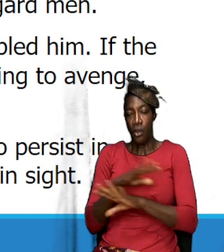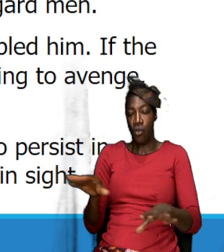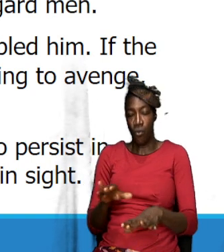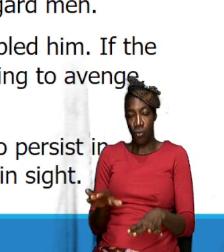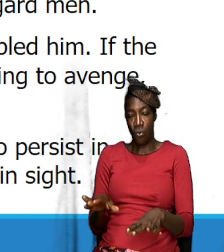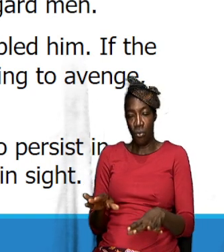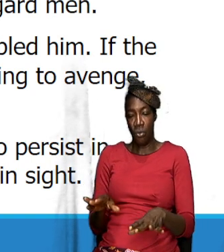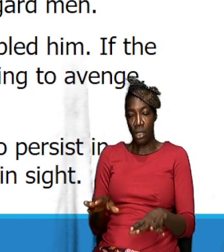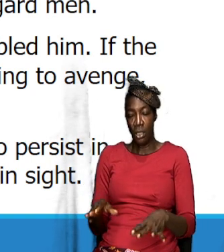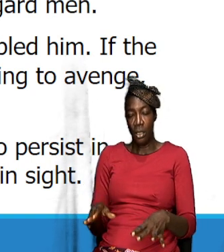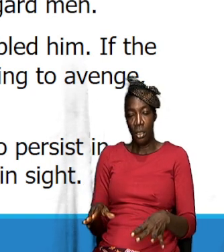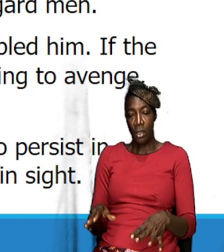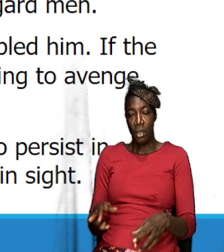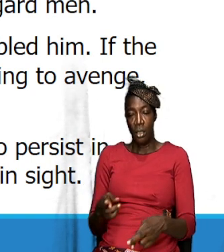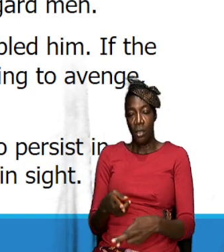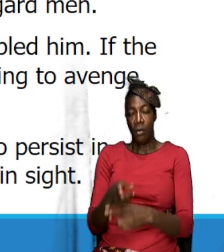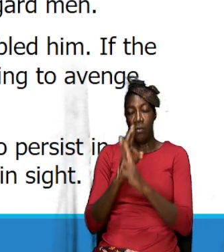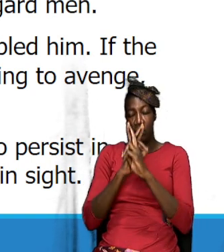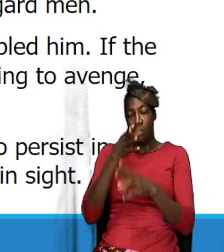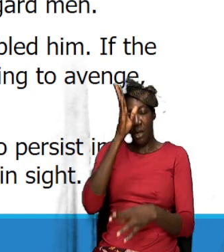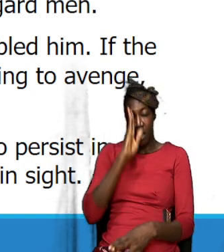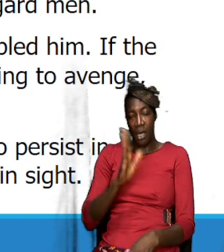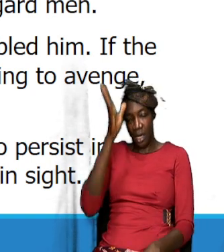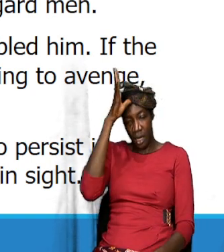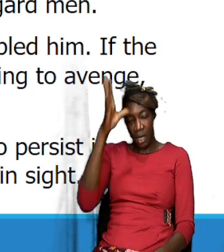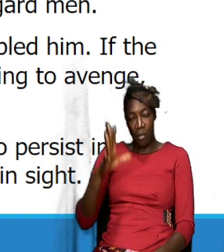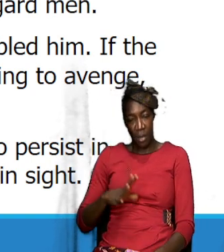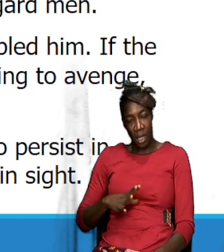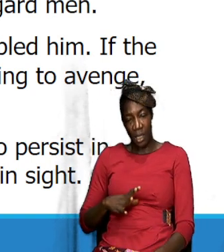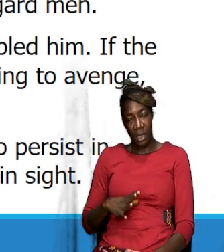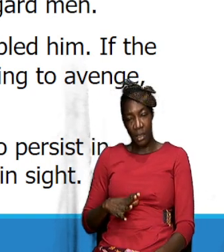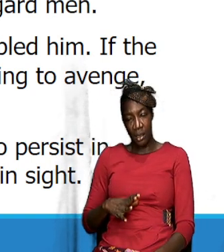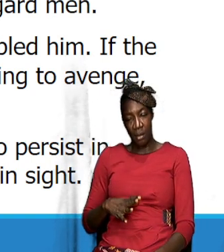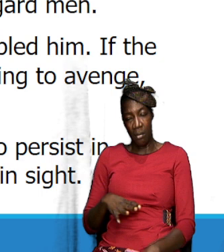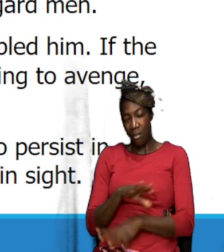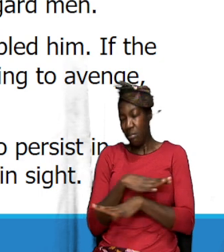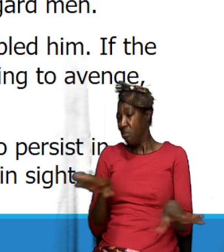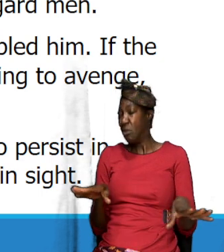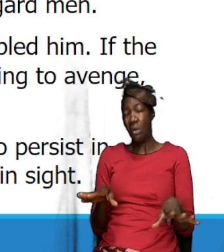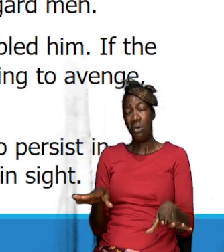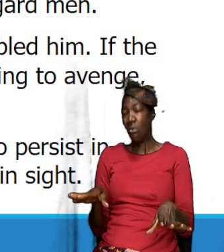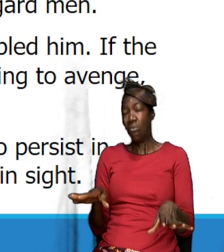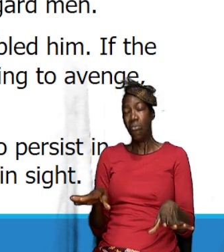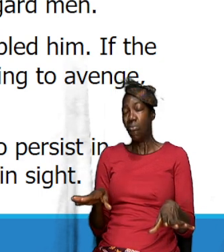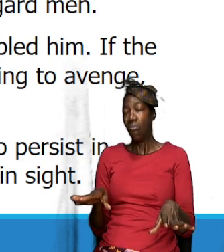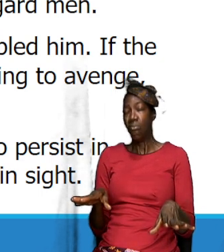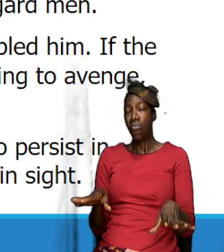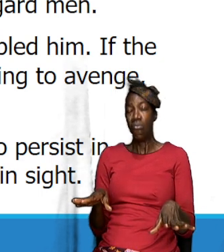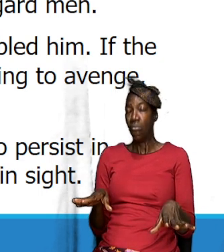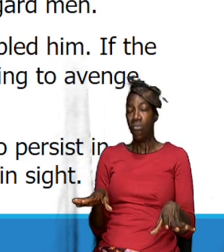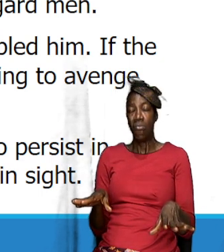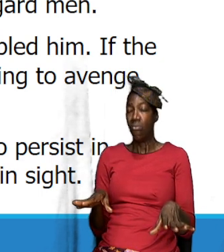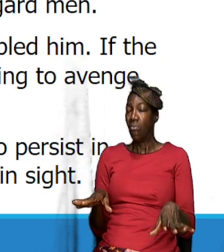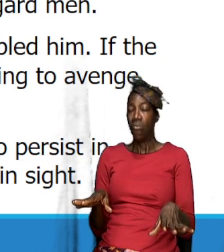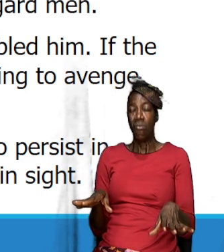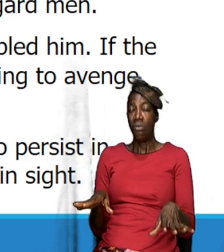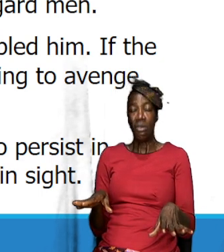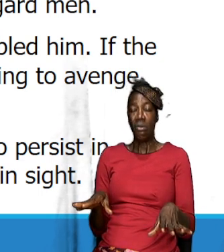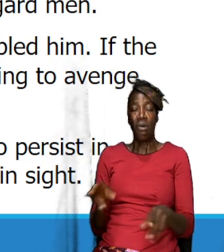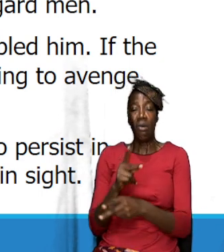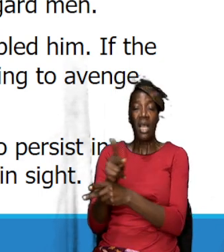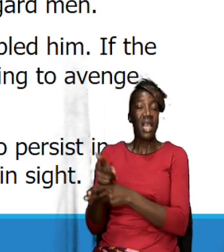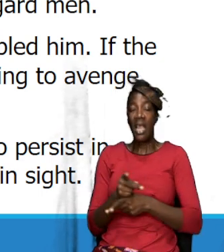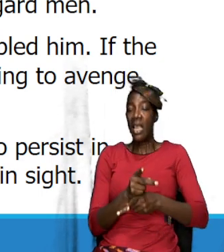God and don't regard man so they don't fear anything they don't fear that God is going to do them